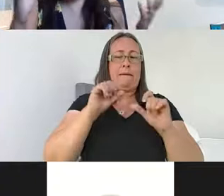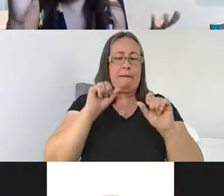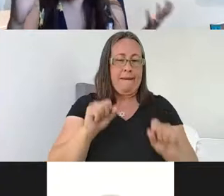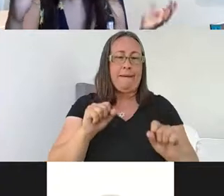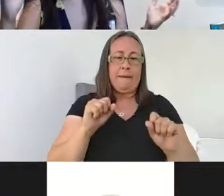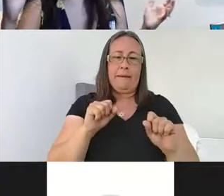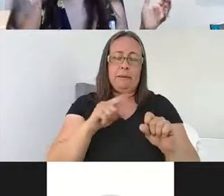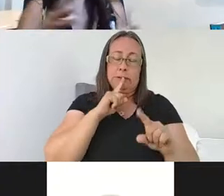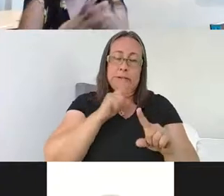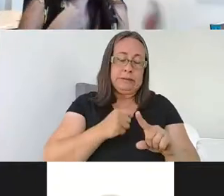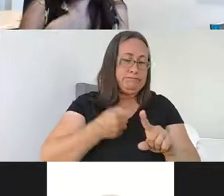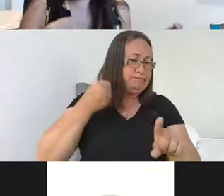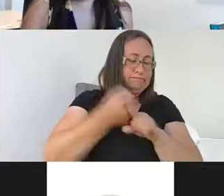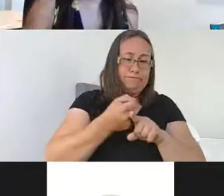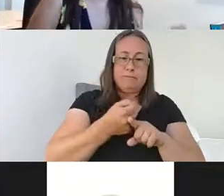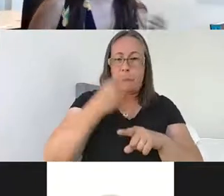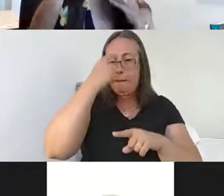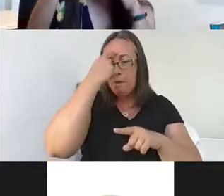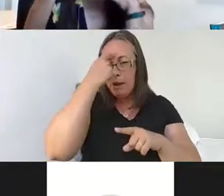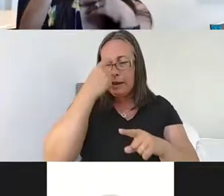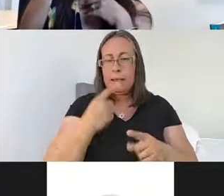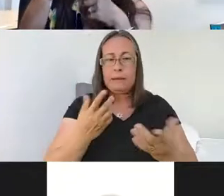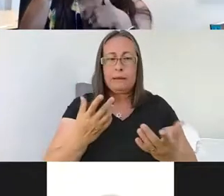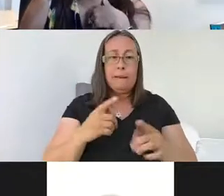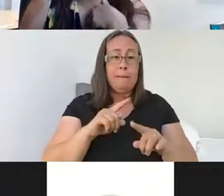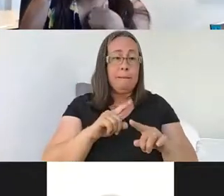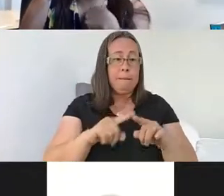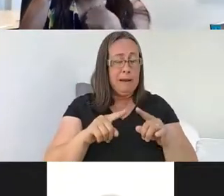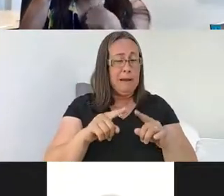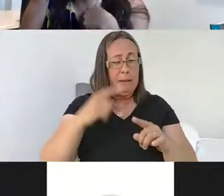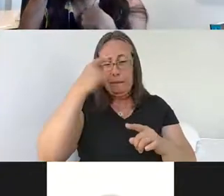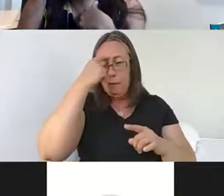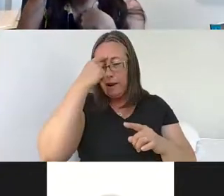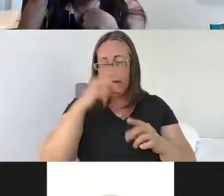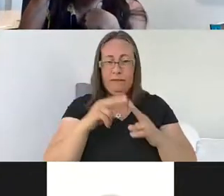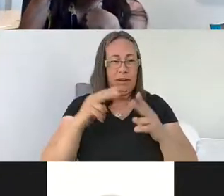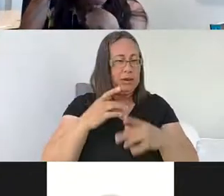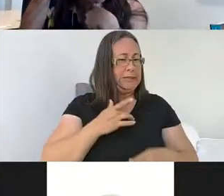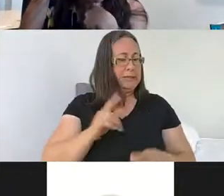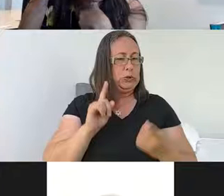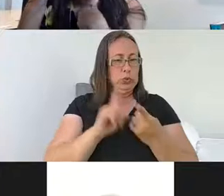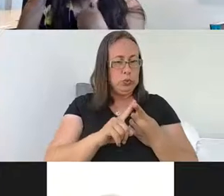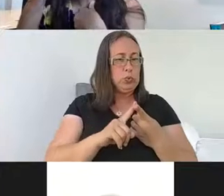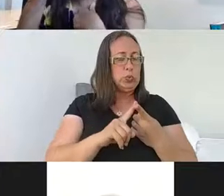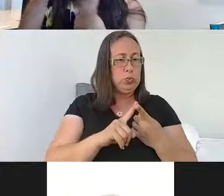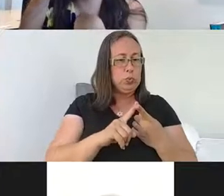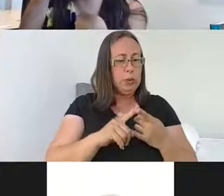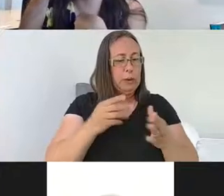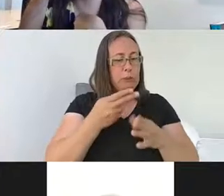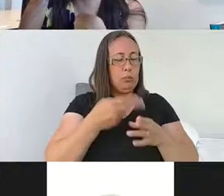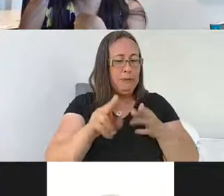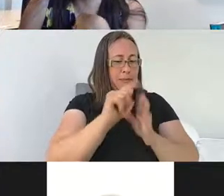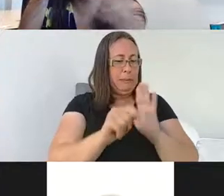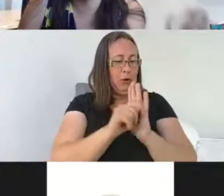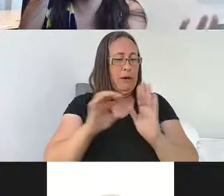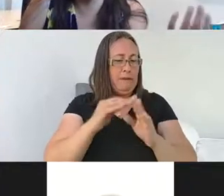It's detrimental to all organs, but shorter periods, the brain is very sensitive to even brief periods of ischemia. And we really study